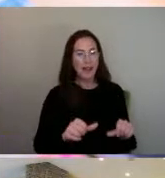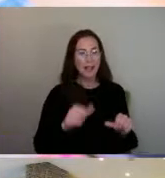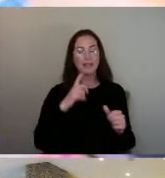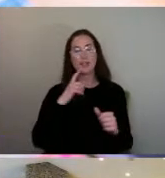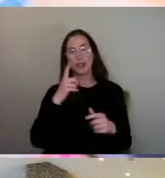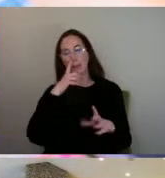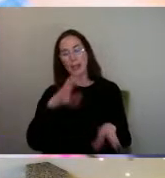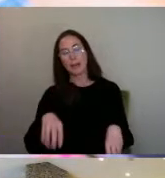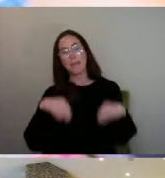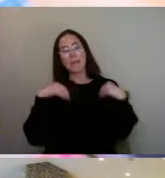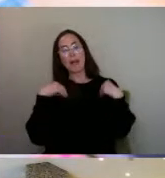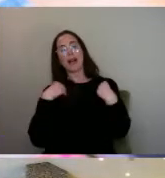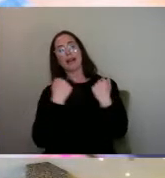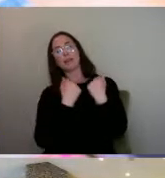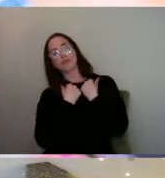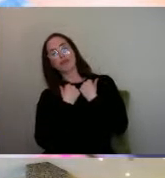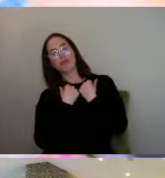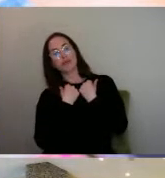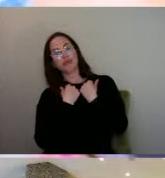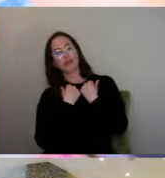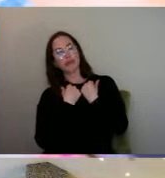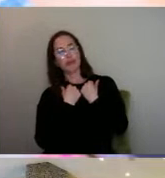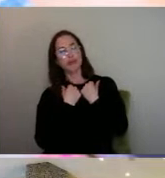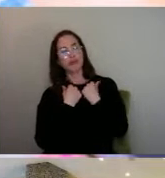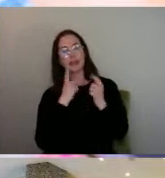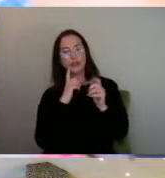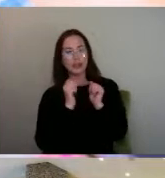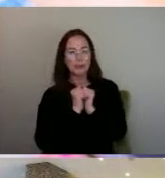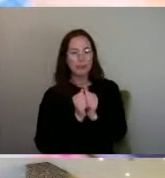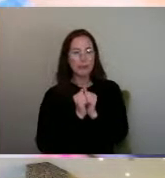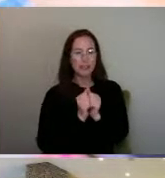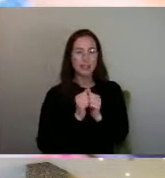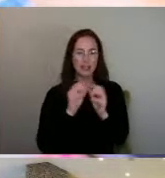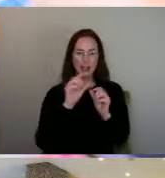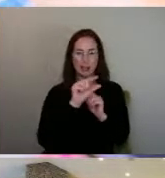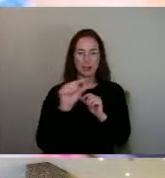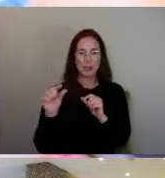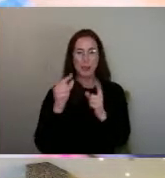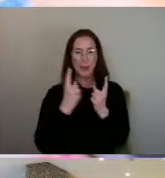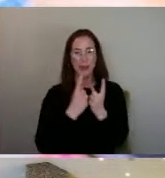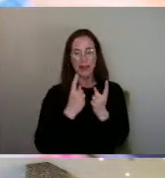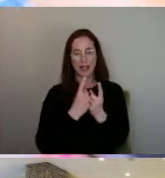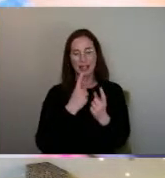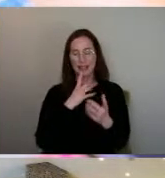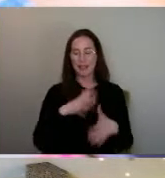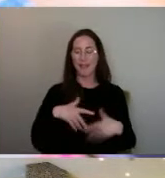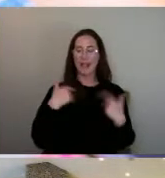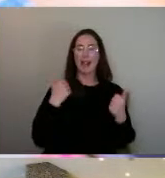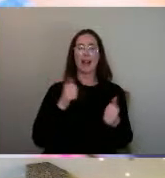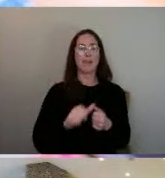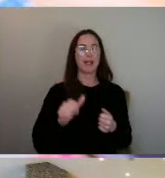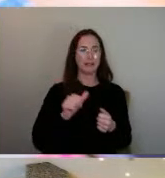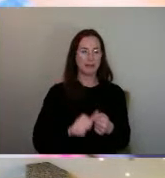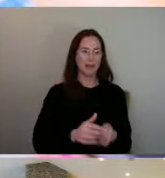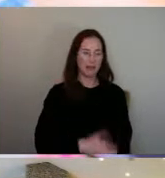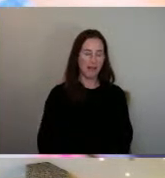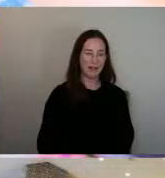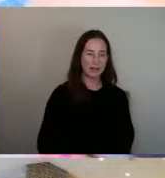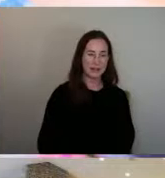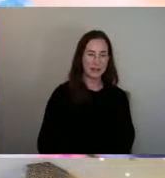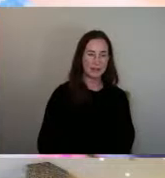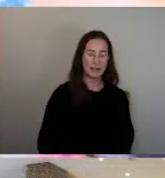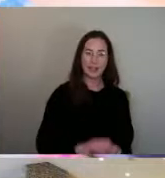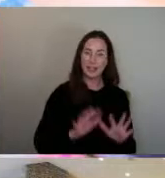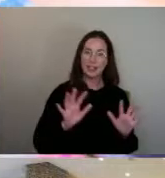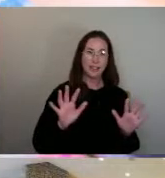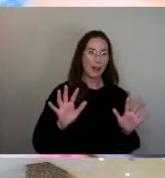that you have on the sofa. It's just about appreciating the small things that can make us feel that bit better. So we've had